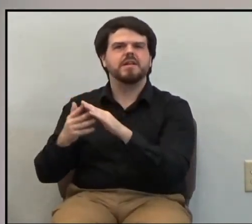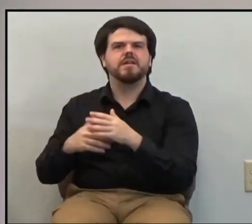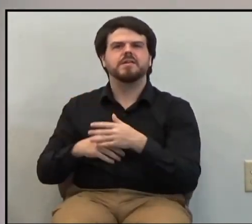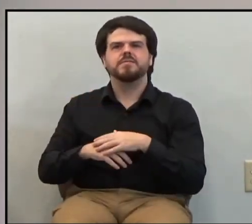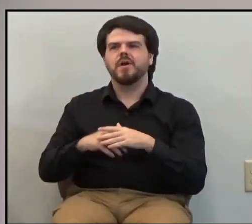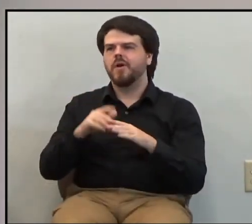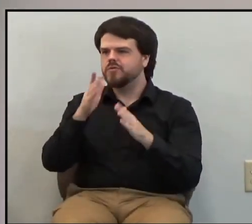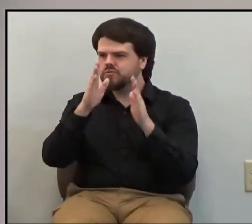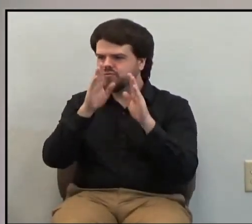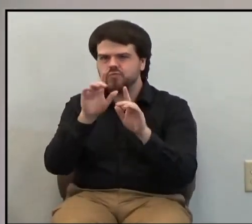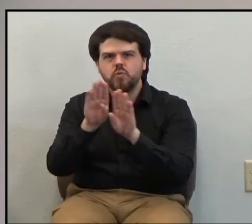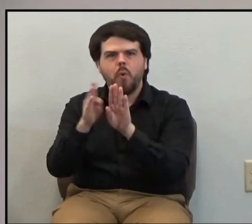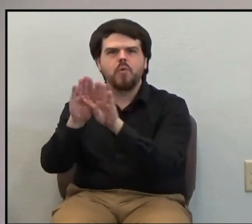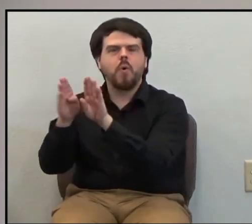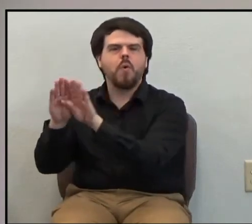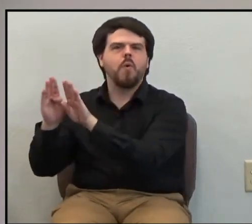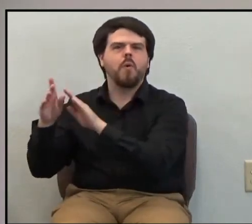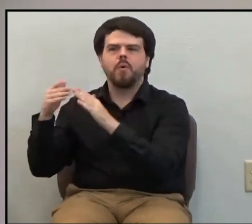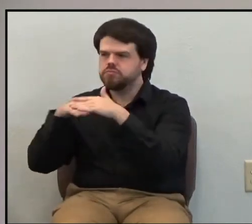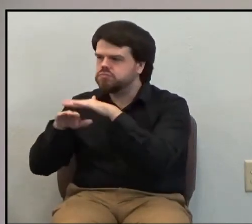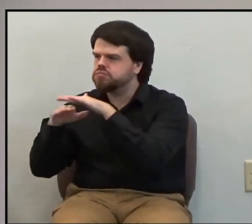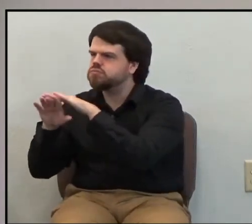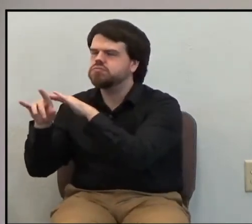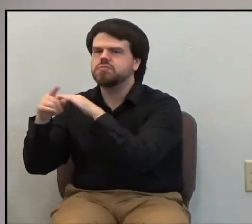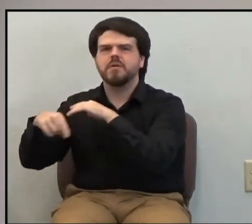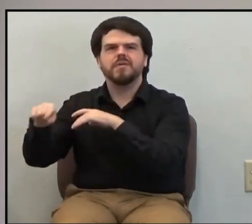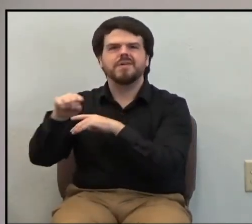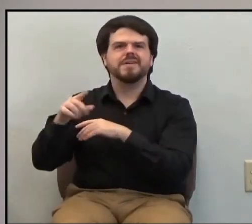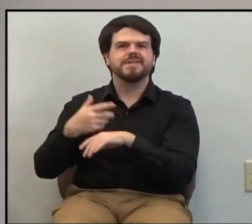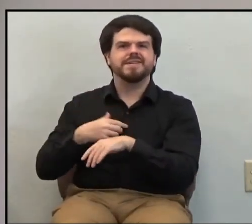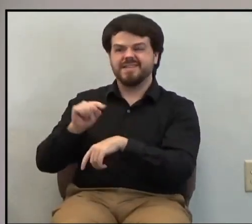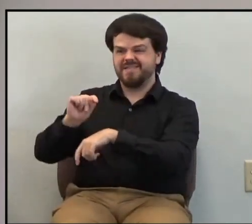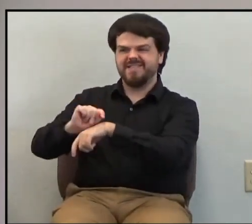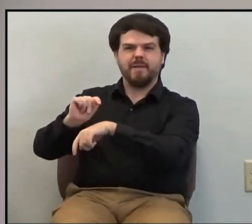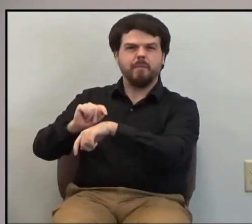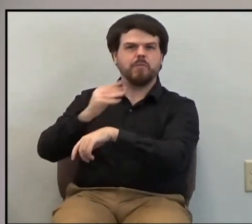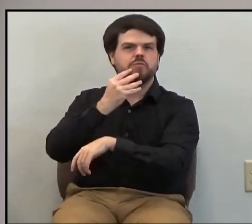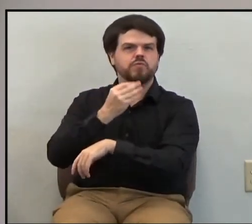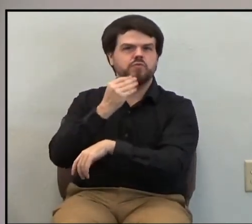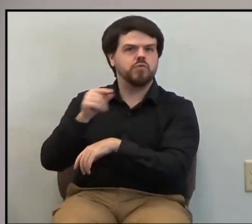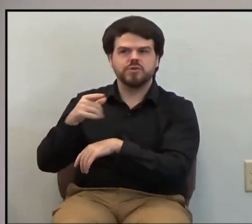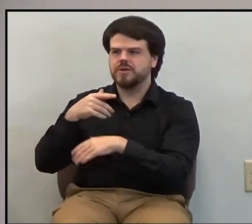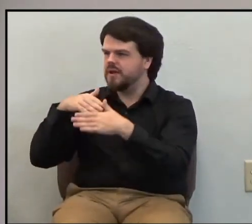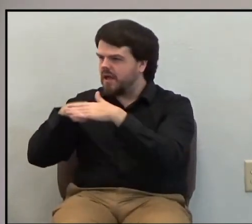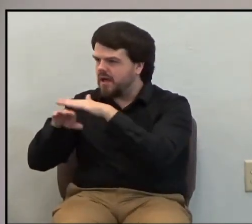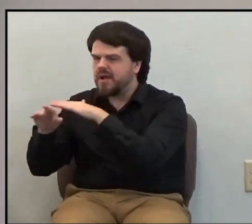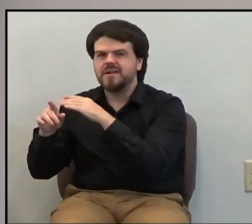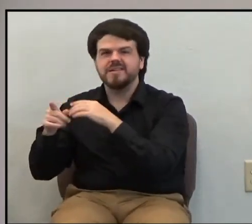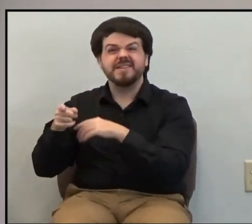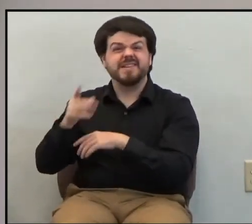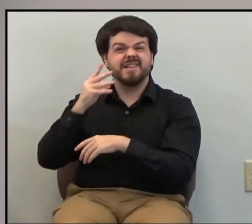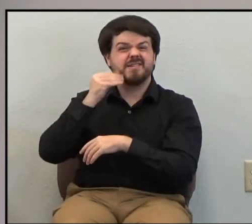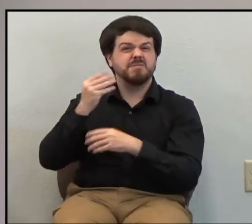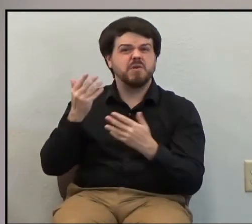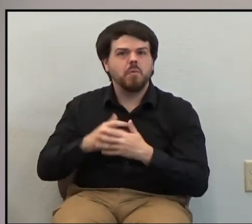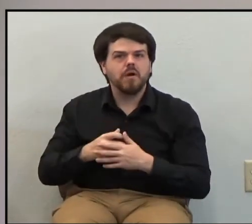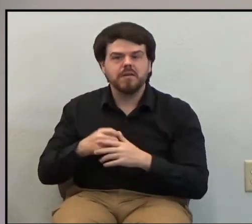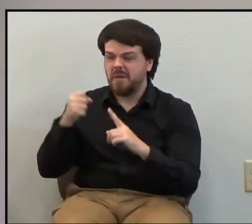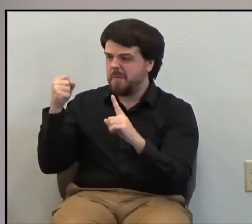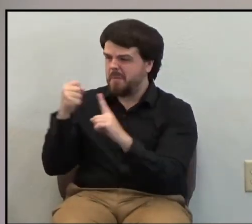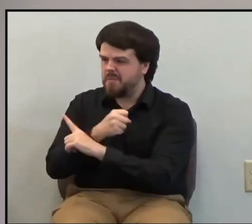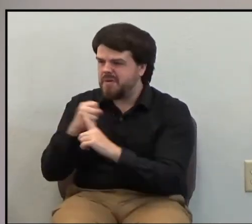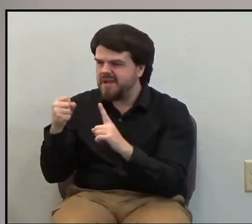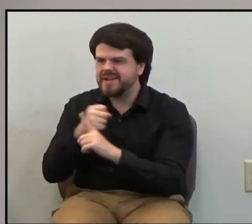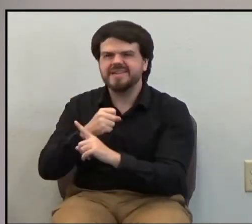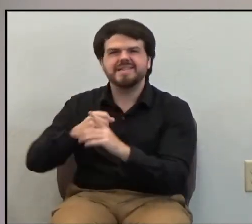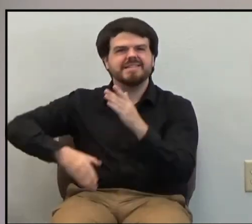to homes. He went into the synagogues and he was kicked and beaten and hated and stoned and he even says at